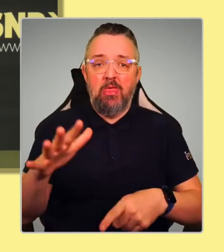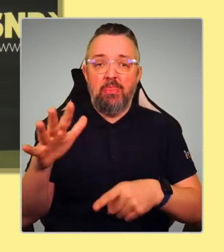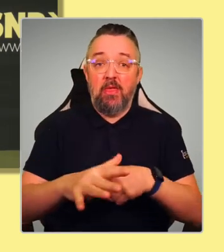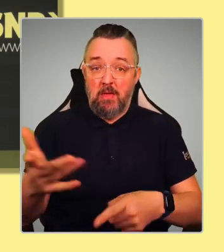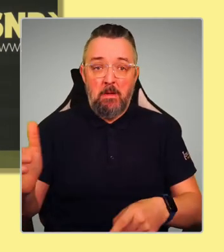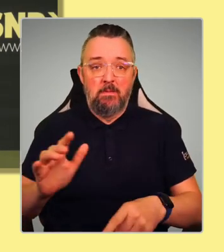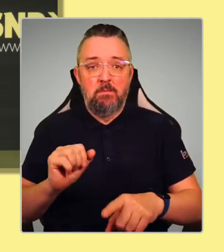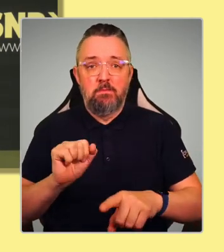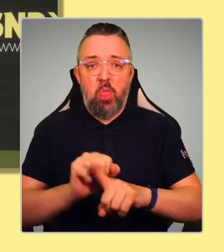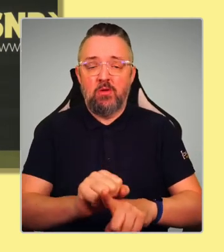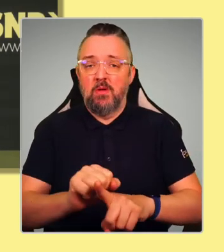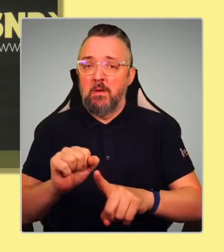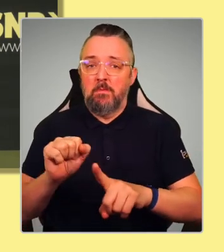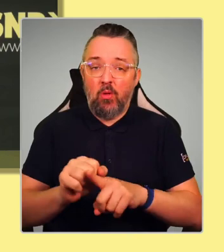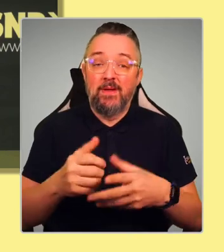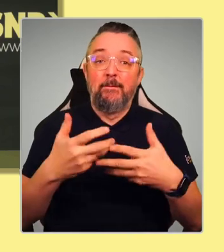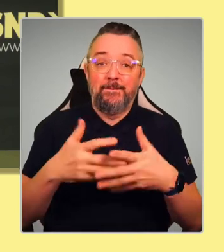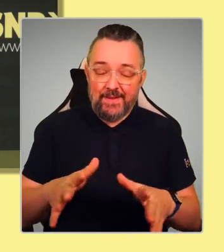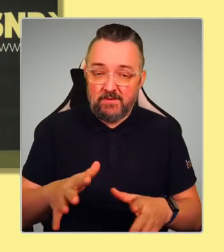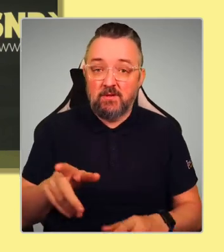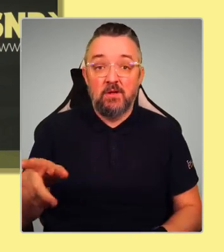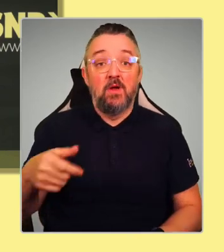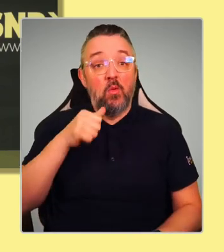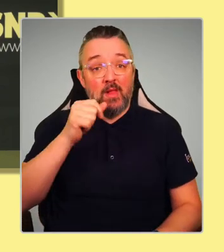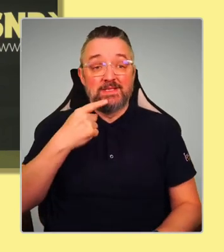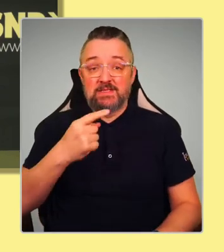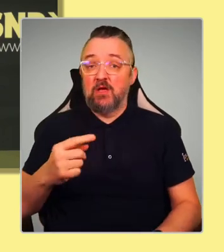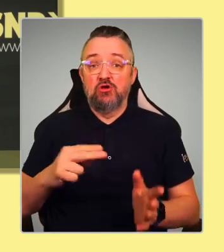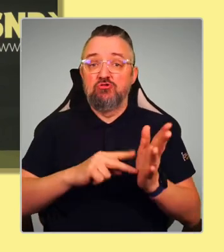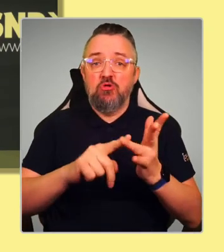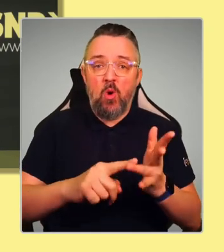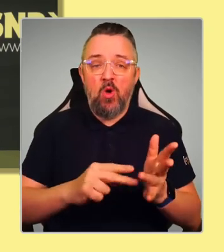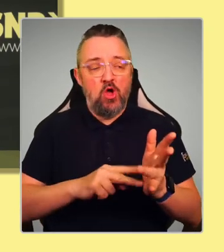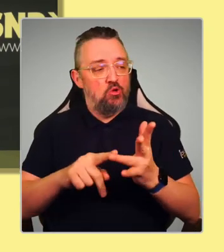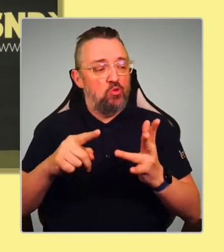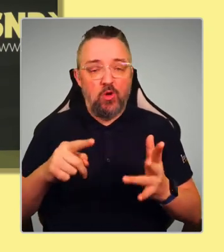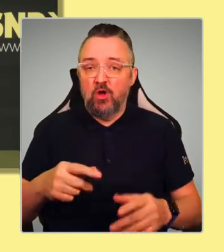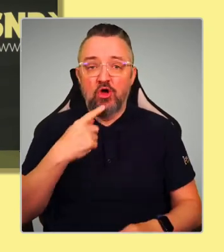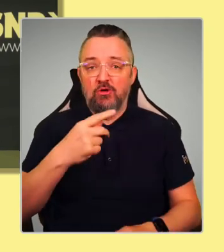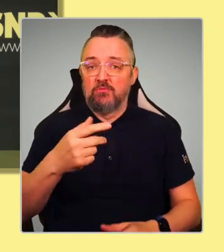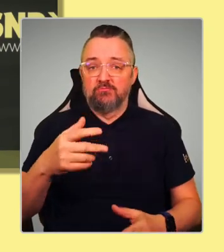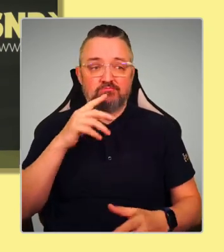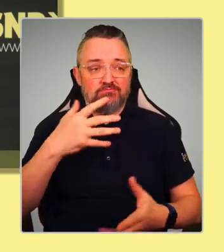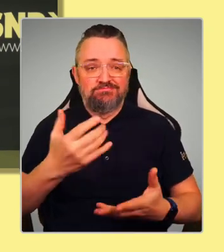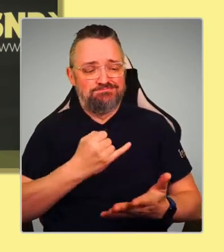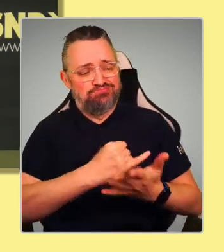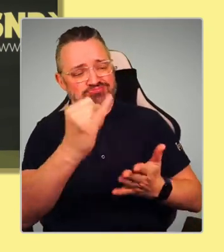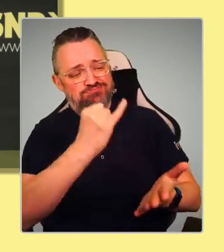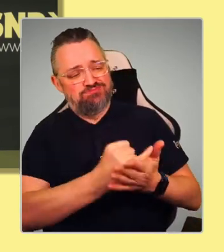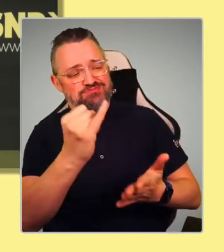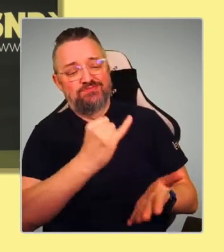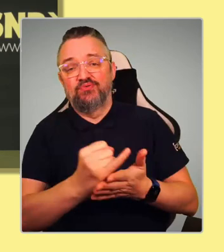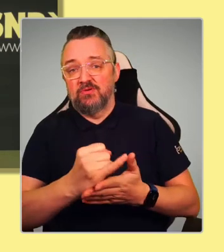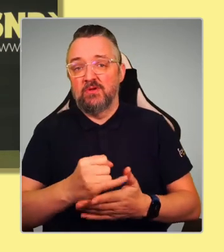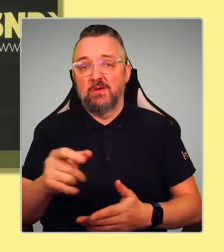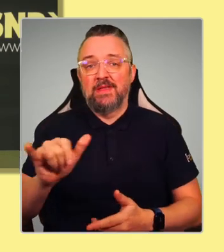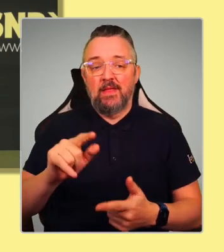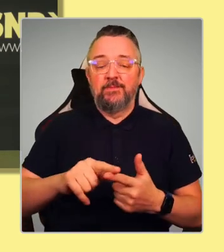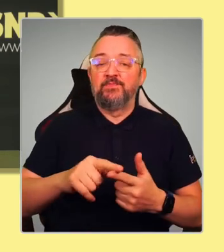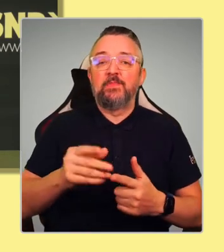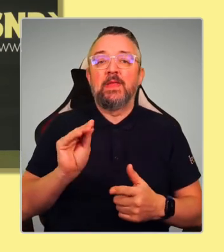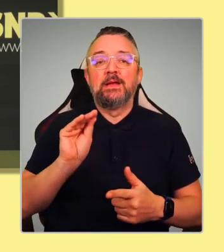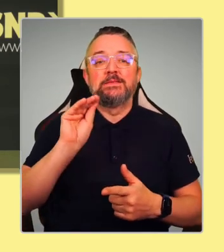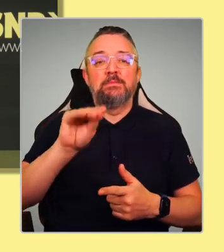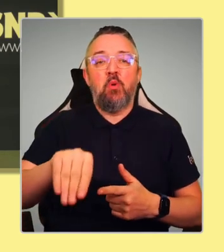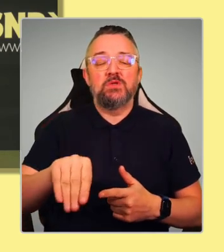and we'll keep trying to ensure that it turns pieces of legislation, whether it's this bill, or the deposit return scheme, or something